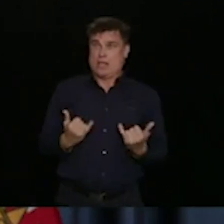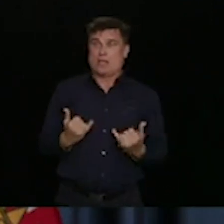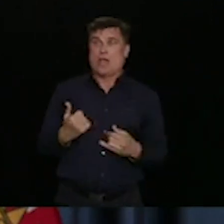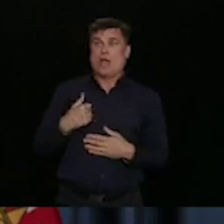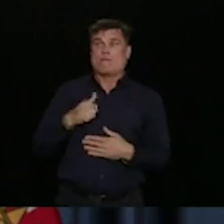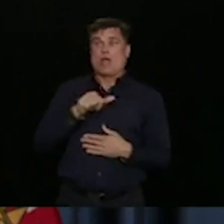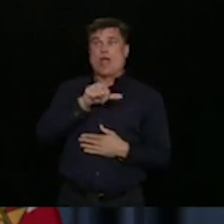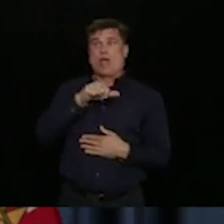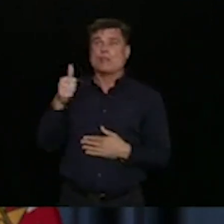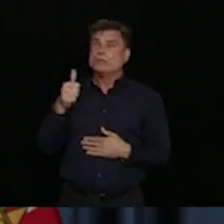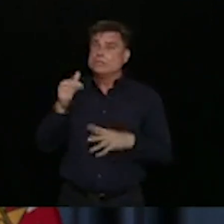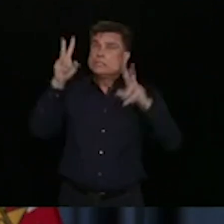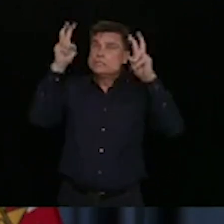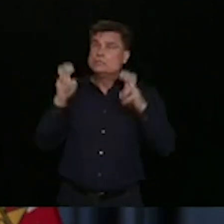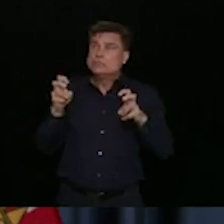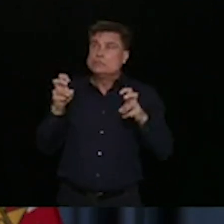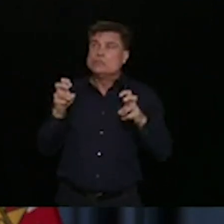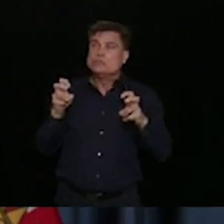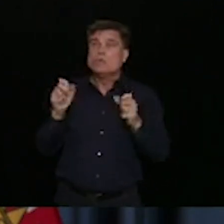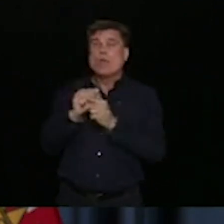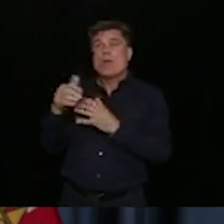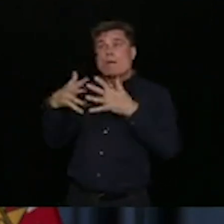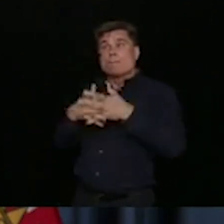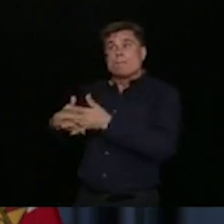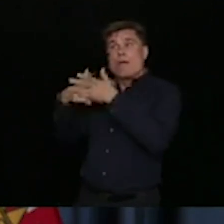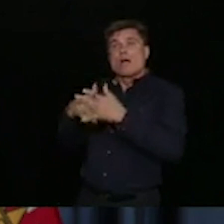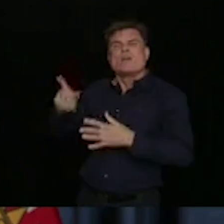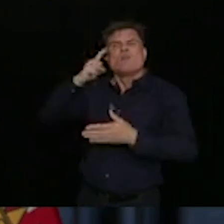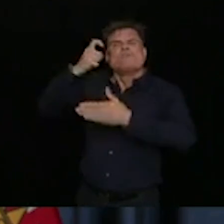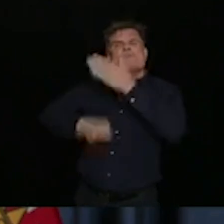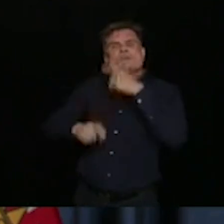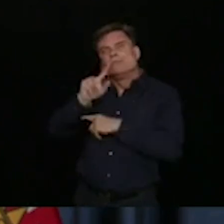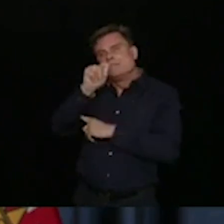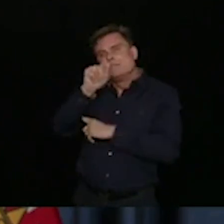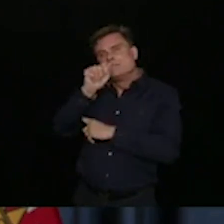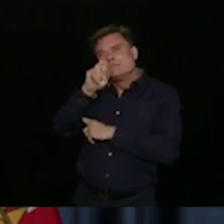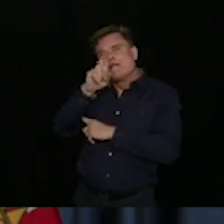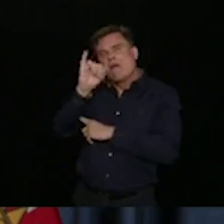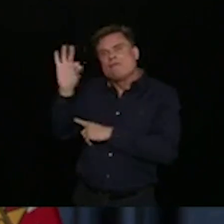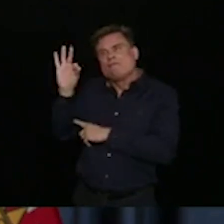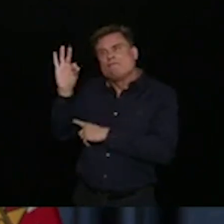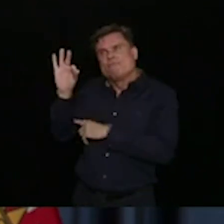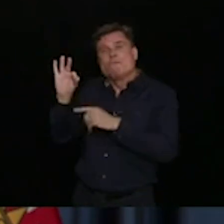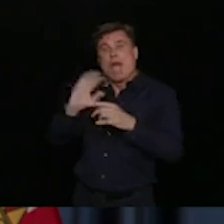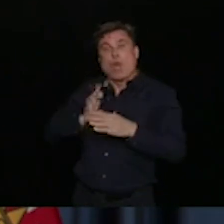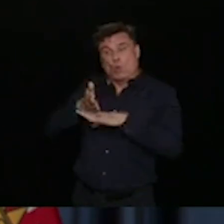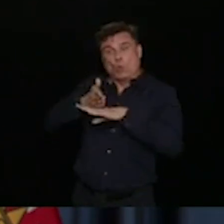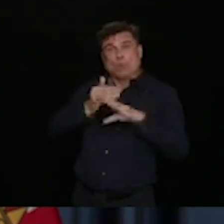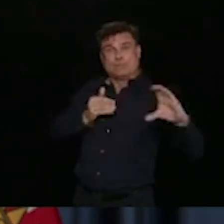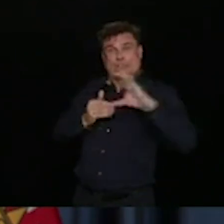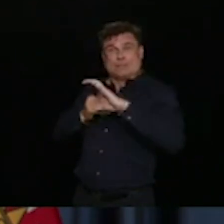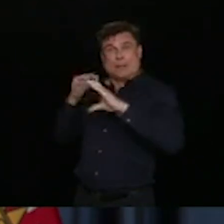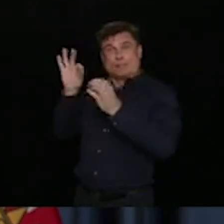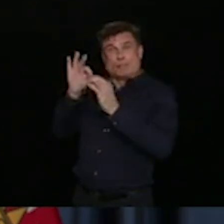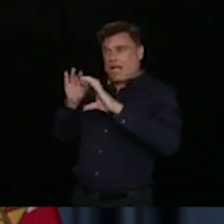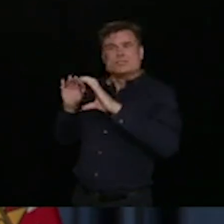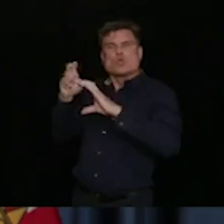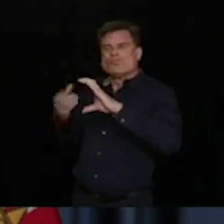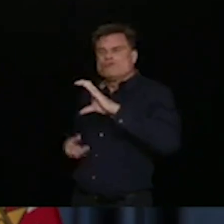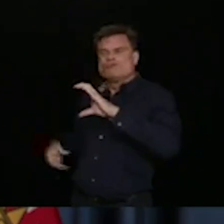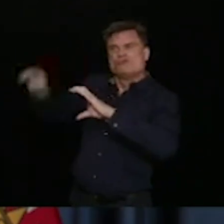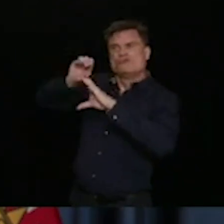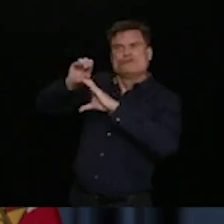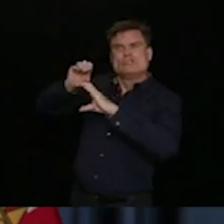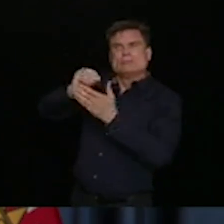United States with respect to duties on our softwood lumber products. This is a regular occurrence, Vaughn. You've written about this, the great